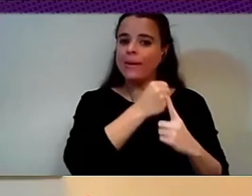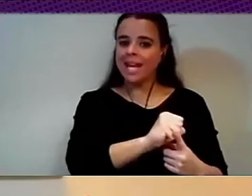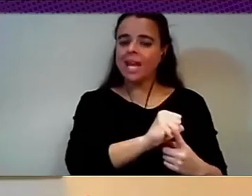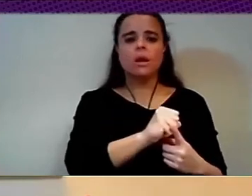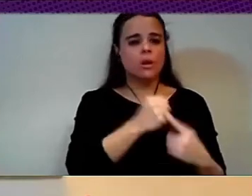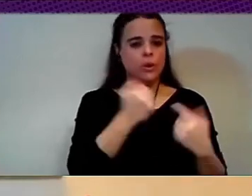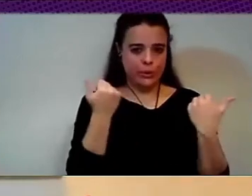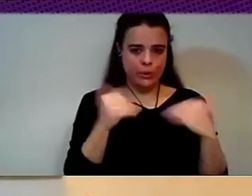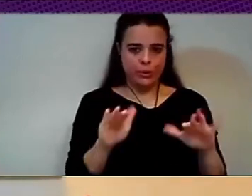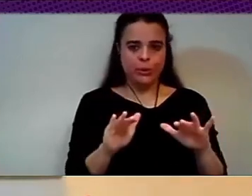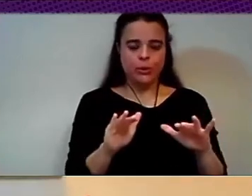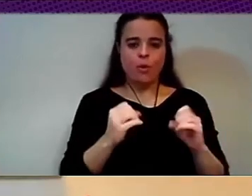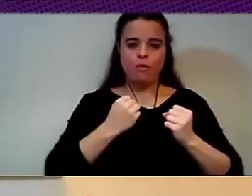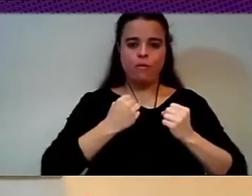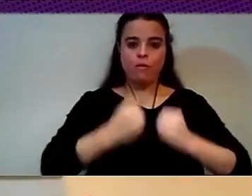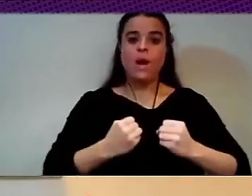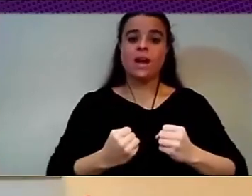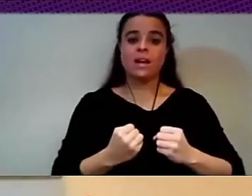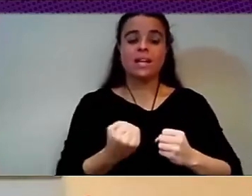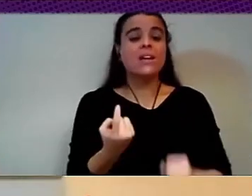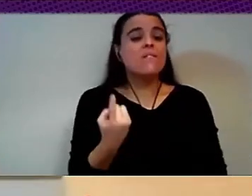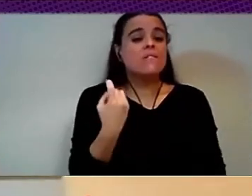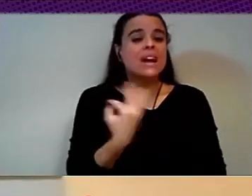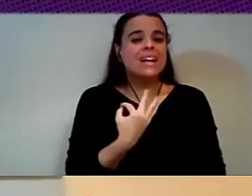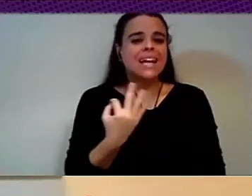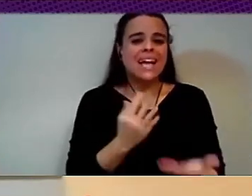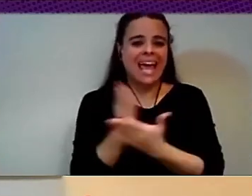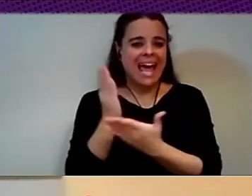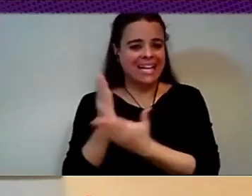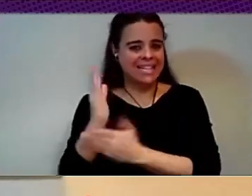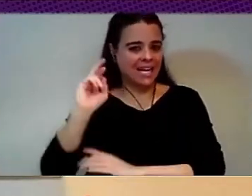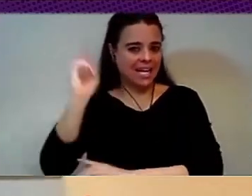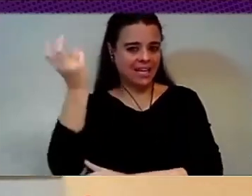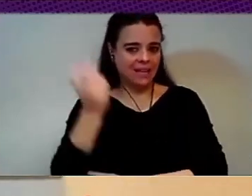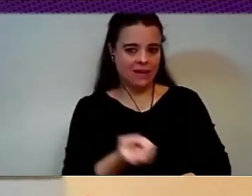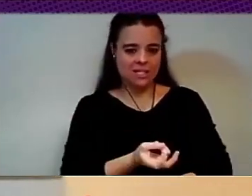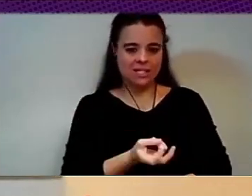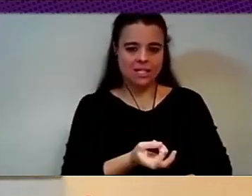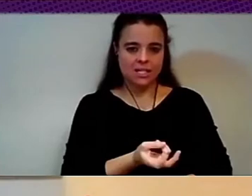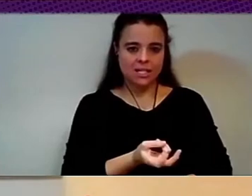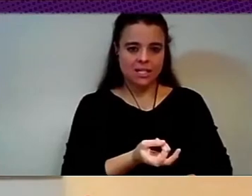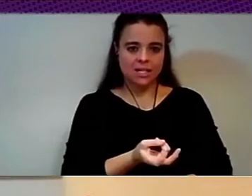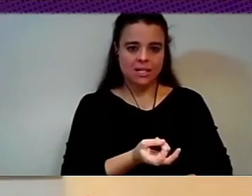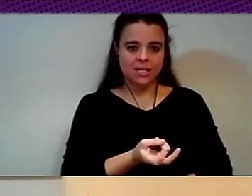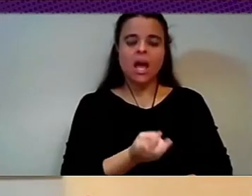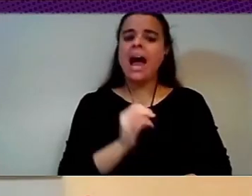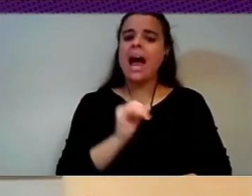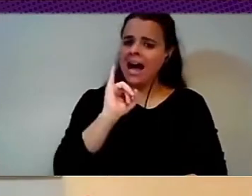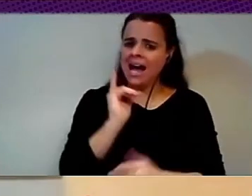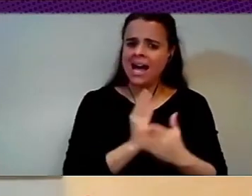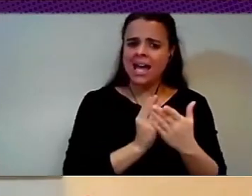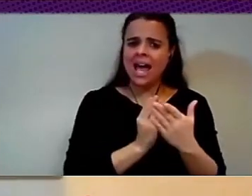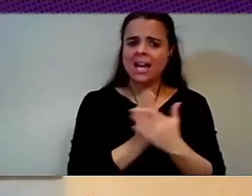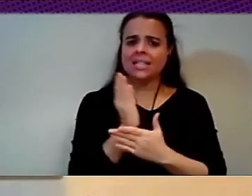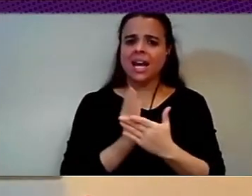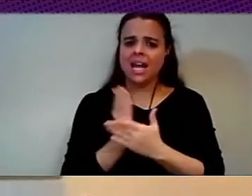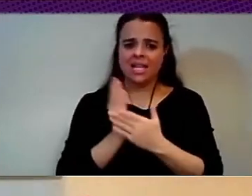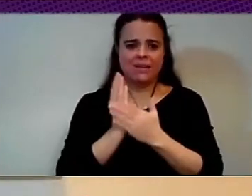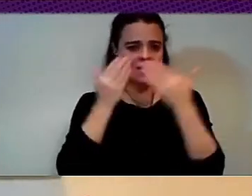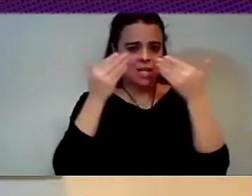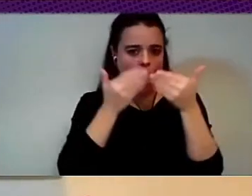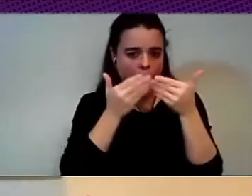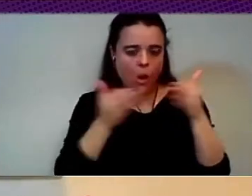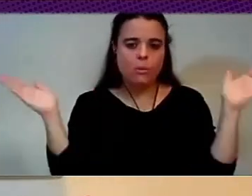So we have a lot of open source alternatives, we have a lot of work that has been done in communities in civil society, also